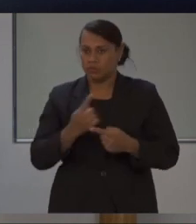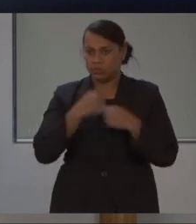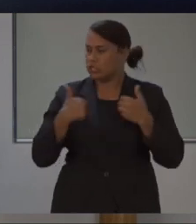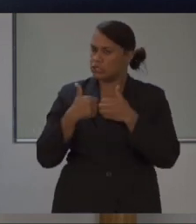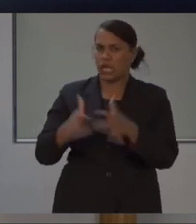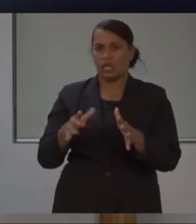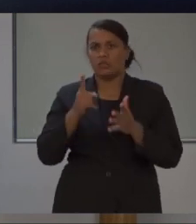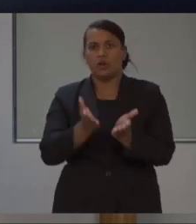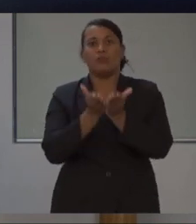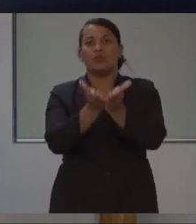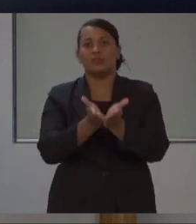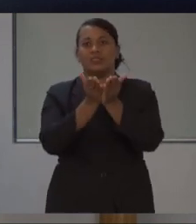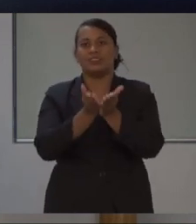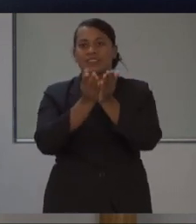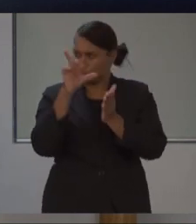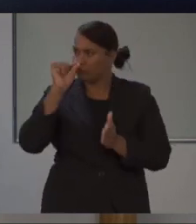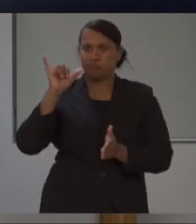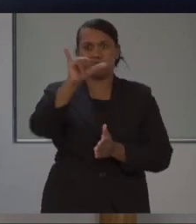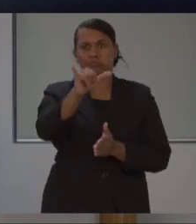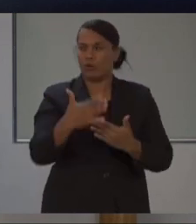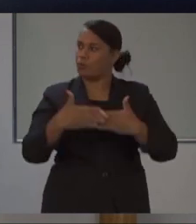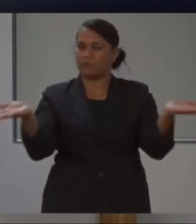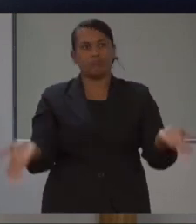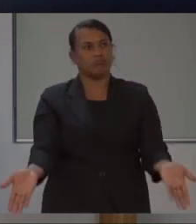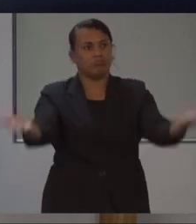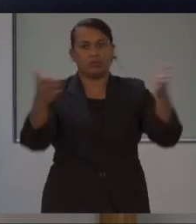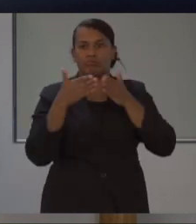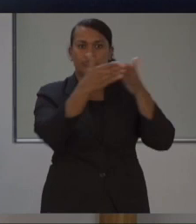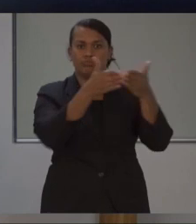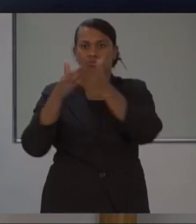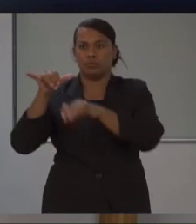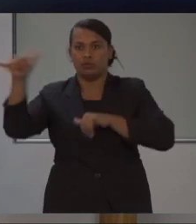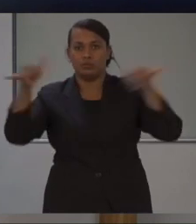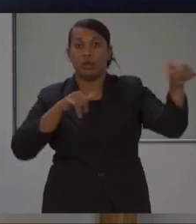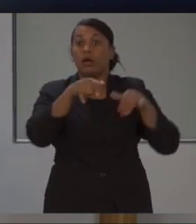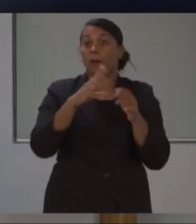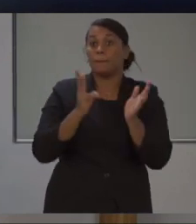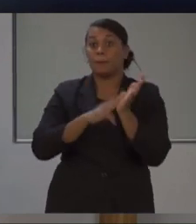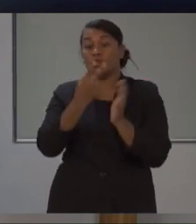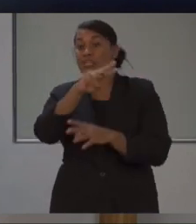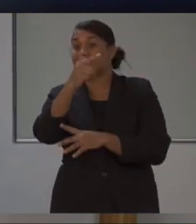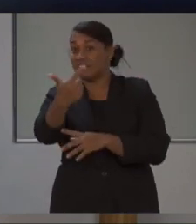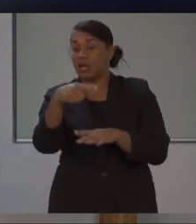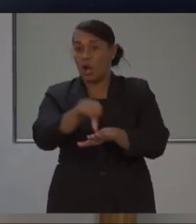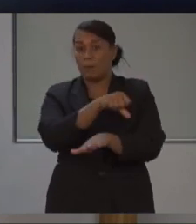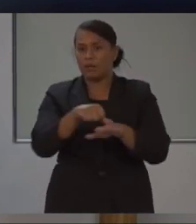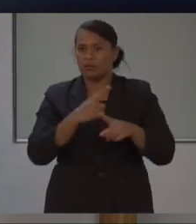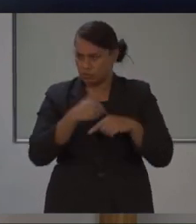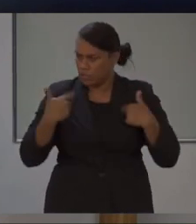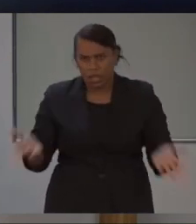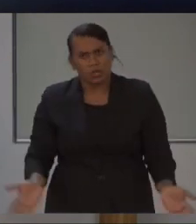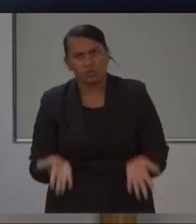by air and sea. And from Monday, the 27th of April, we will allow social gatherings